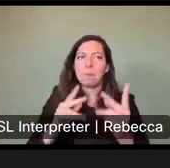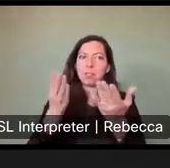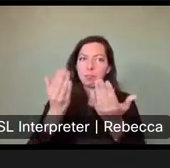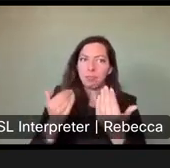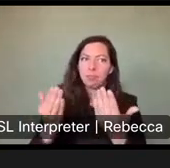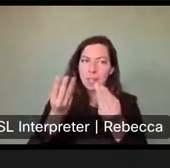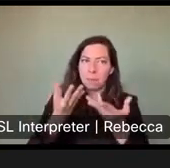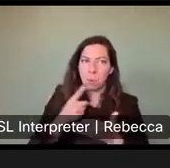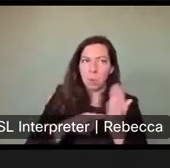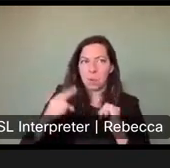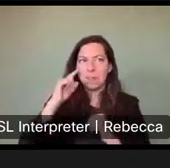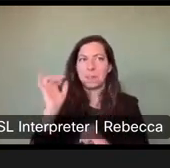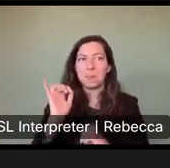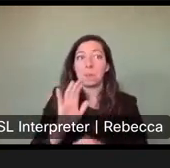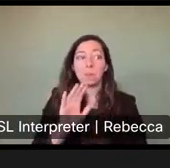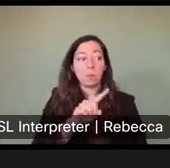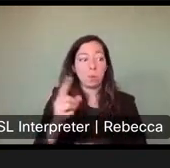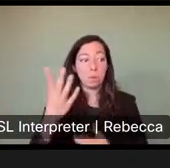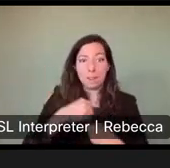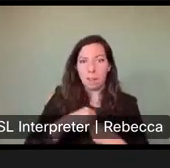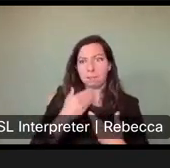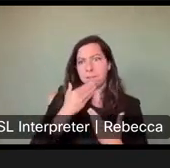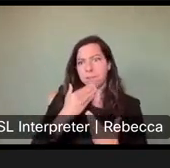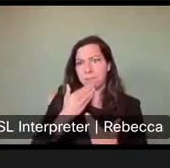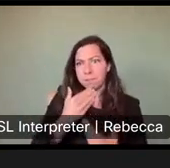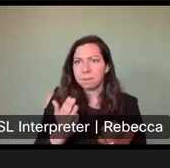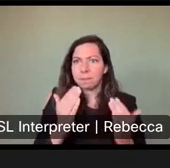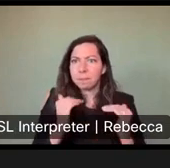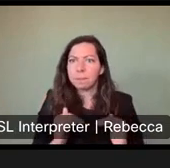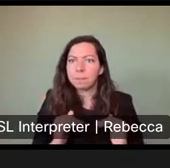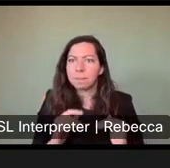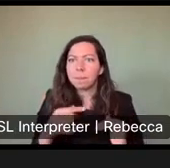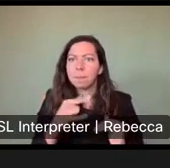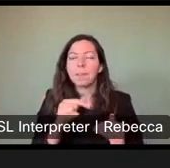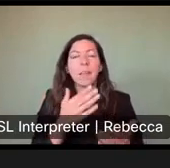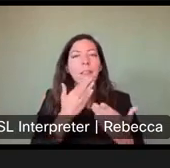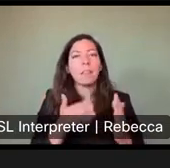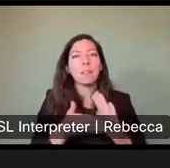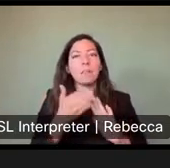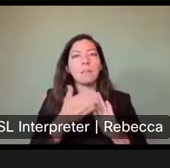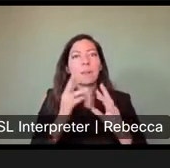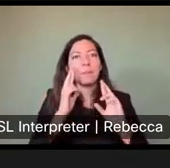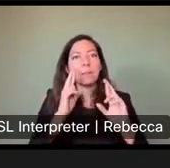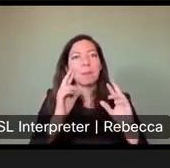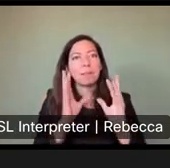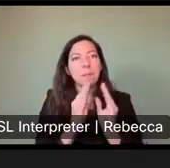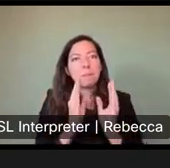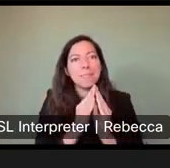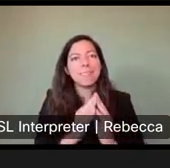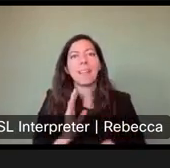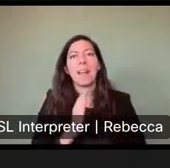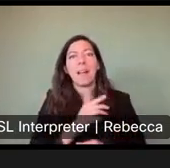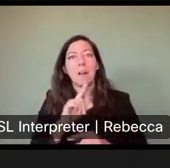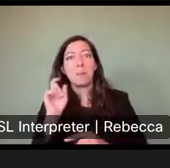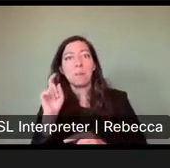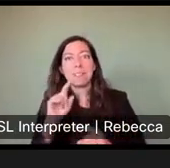process. Coffee justice. Thank you for running a respectful meeting and for carefully answering our questions and addressing our comments. Thank you